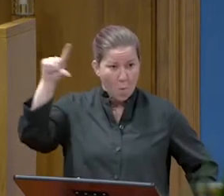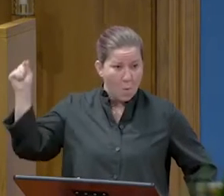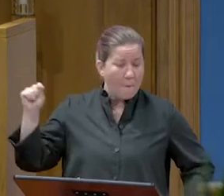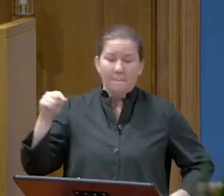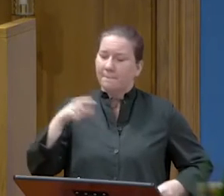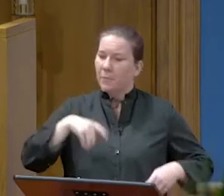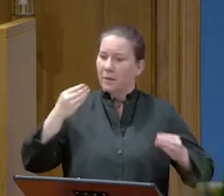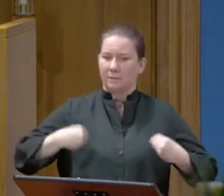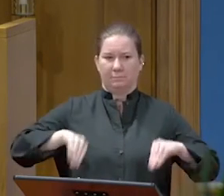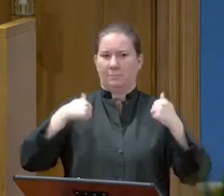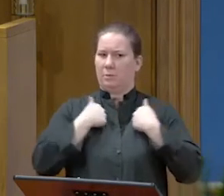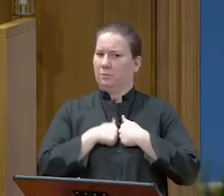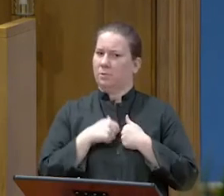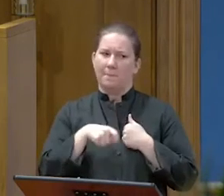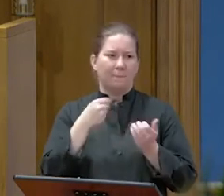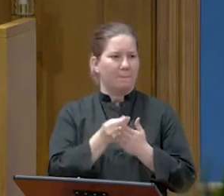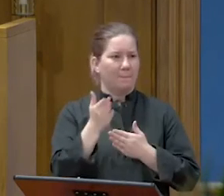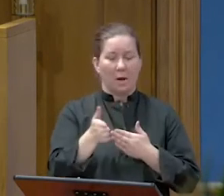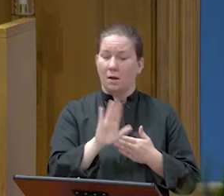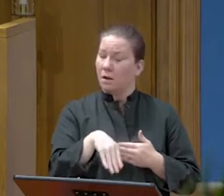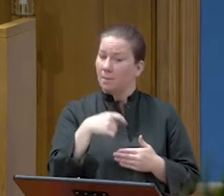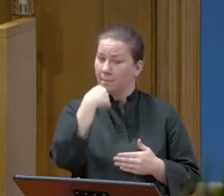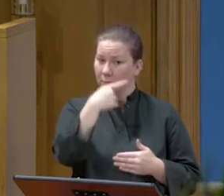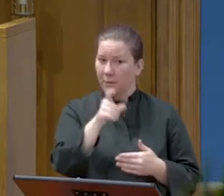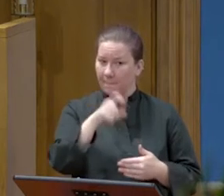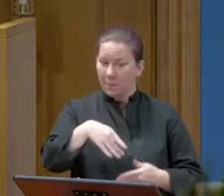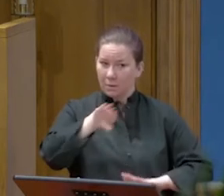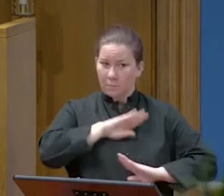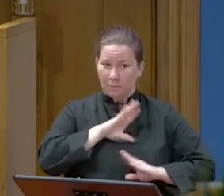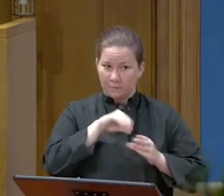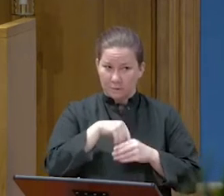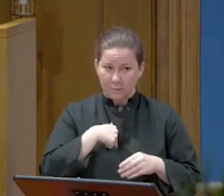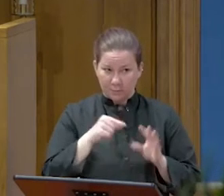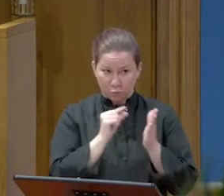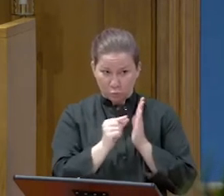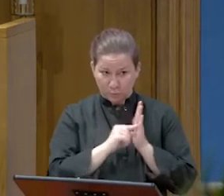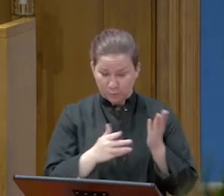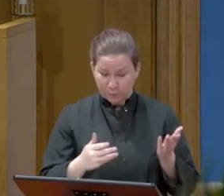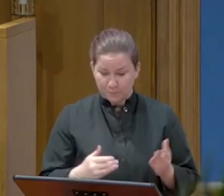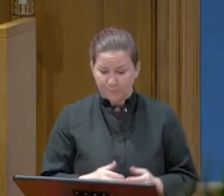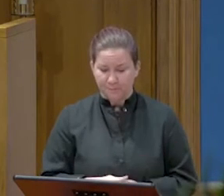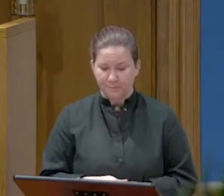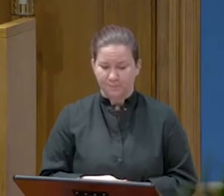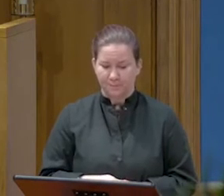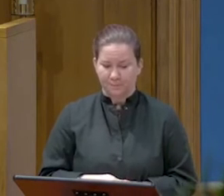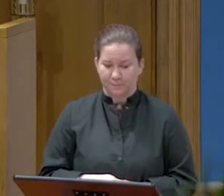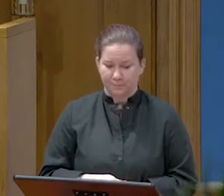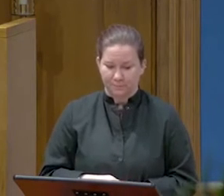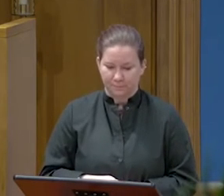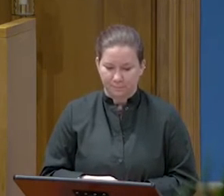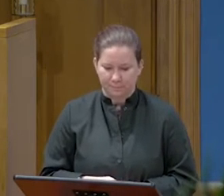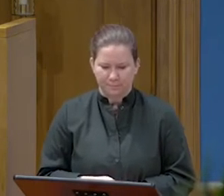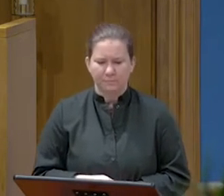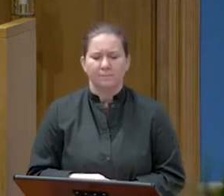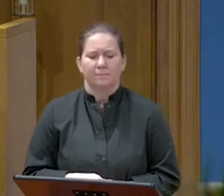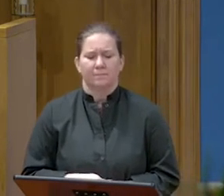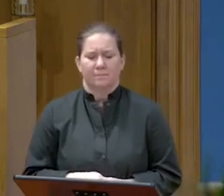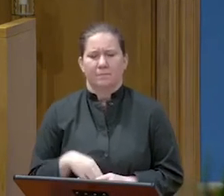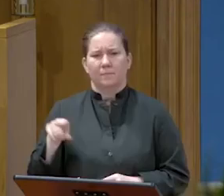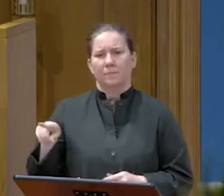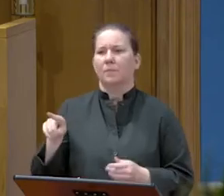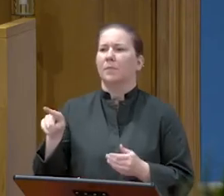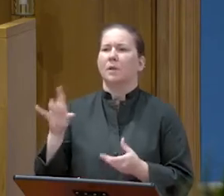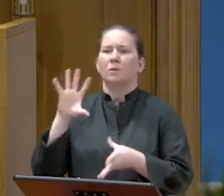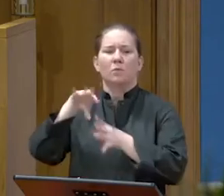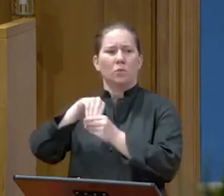For I tell you, this scripture must be fulfilled in me. And he was counted among the lawless. And indeed,